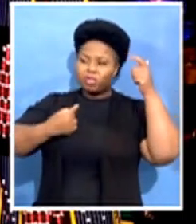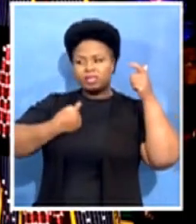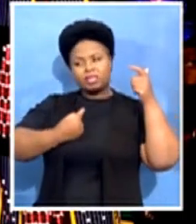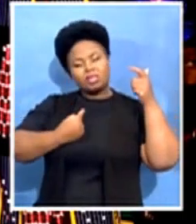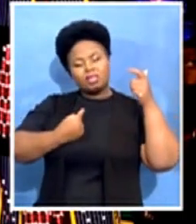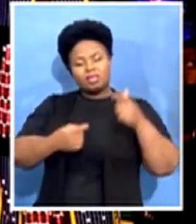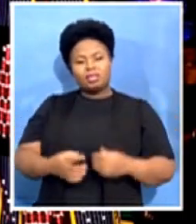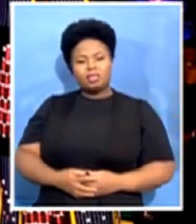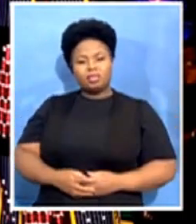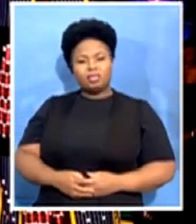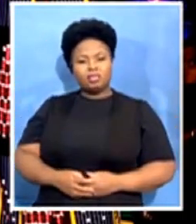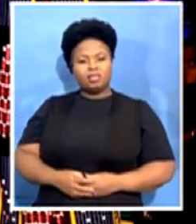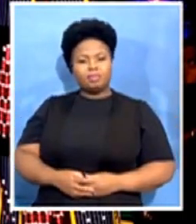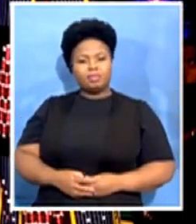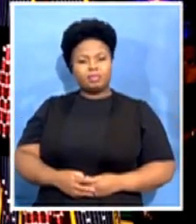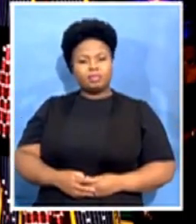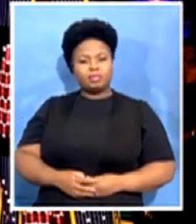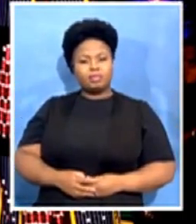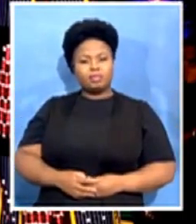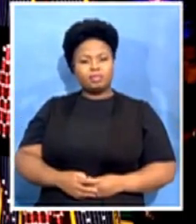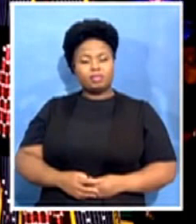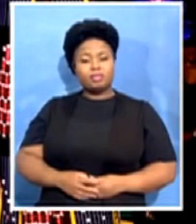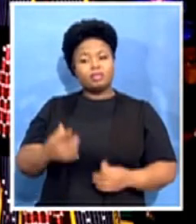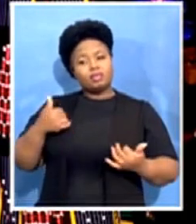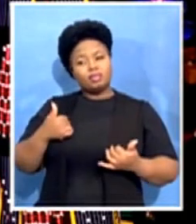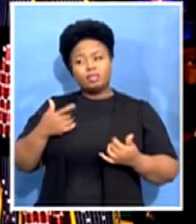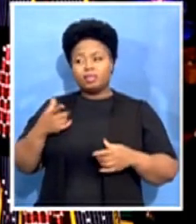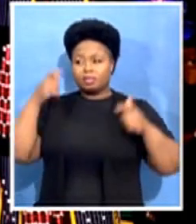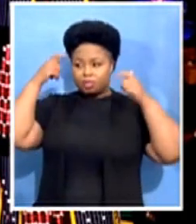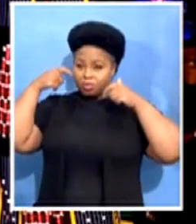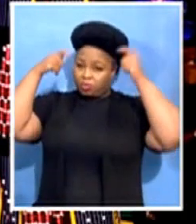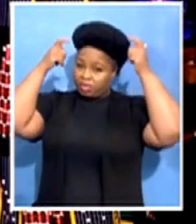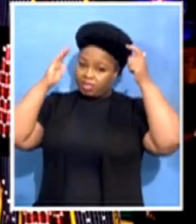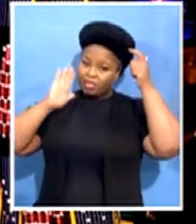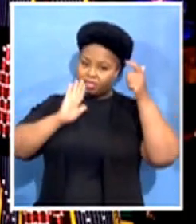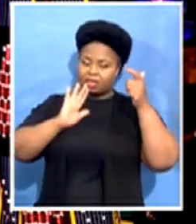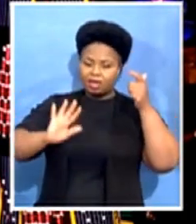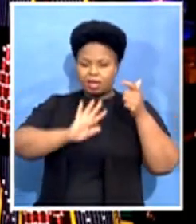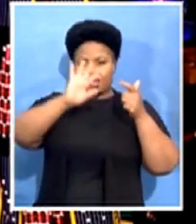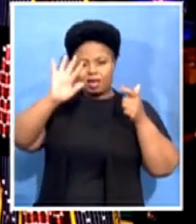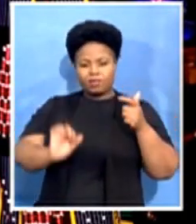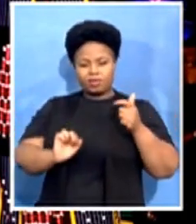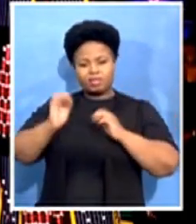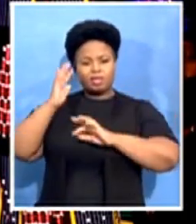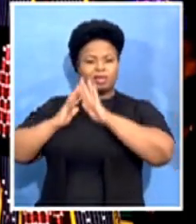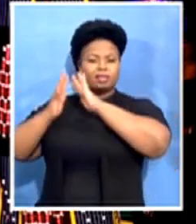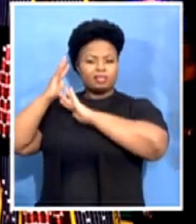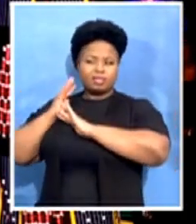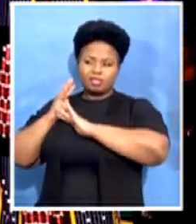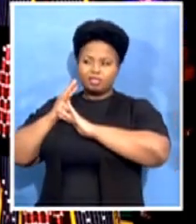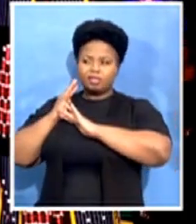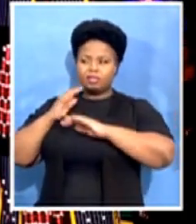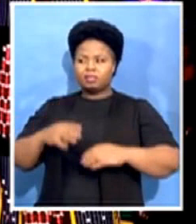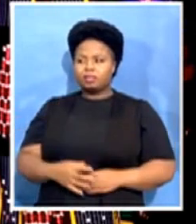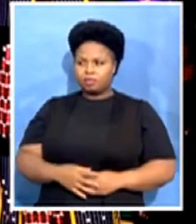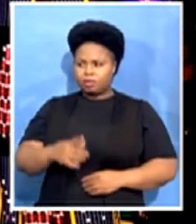And these queens, in Africa's heritage, we know that as a child, she